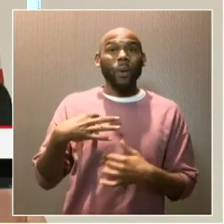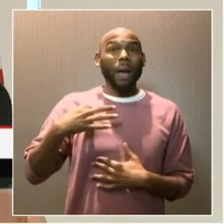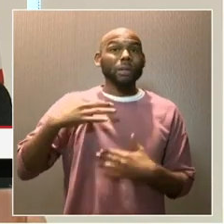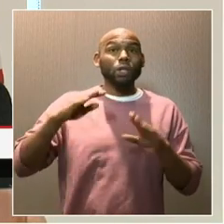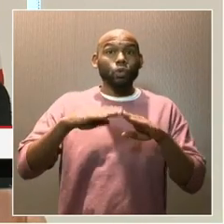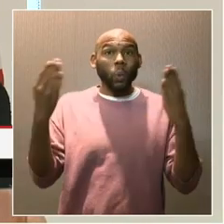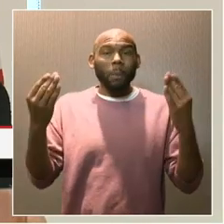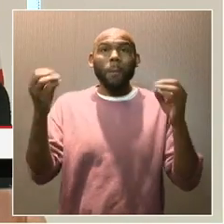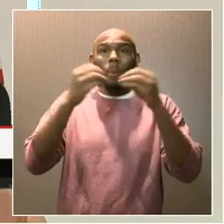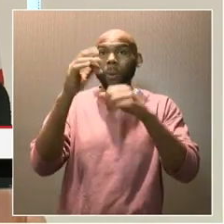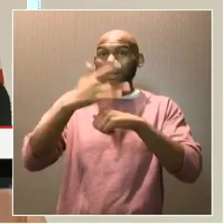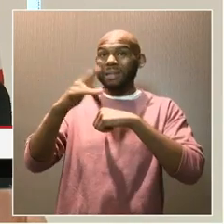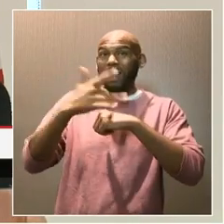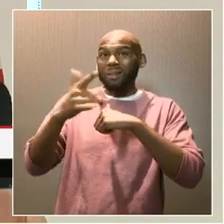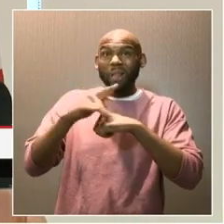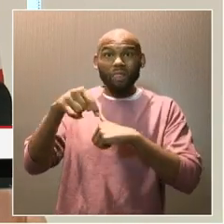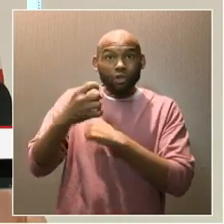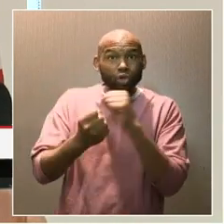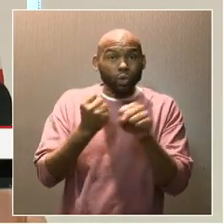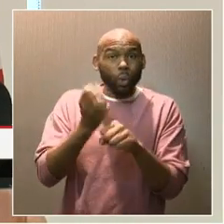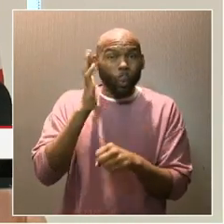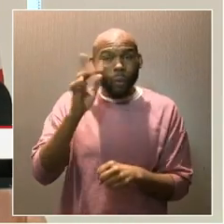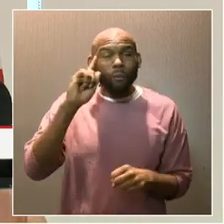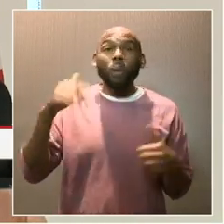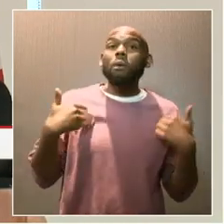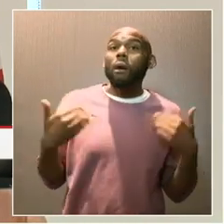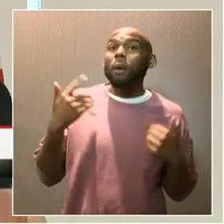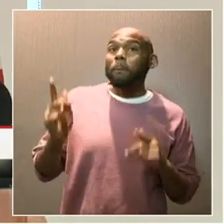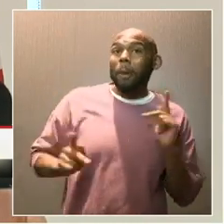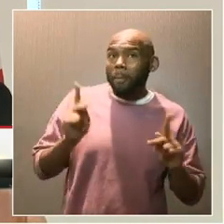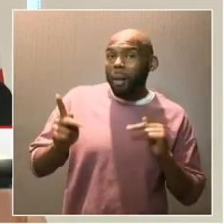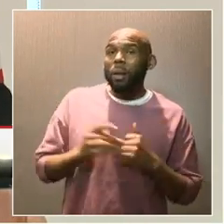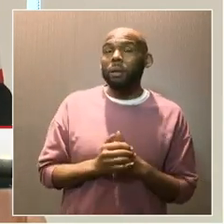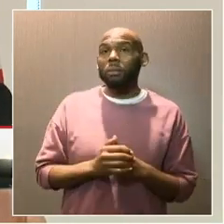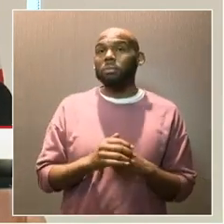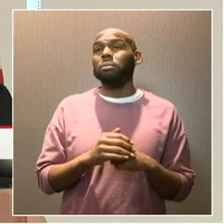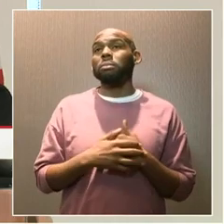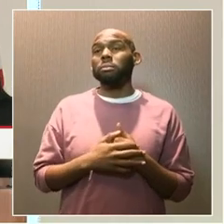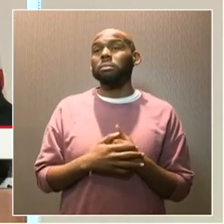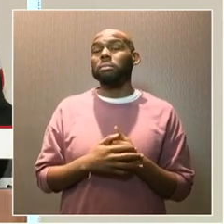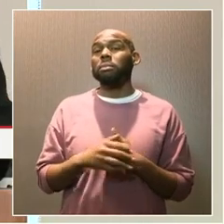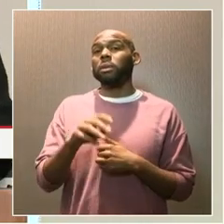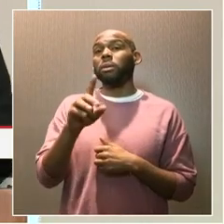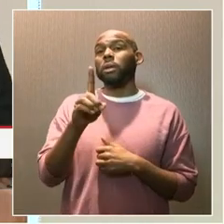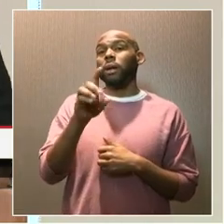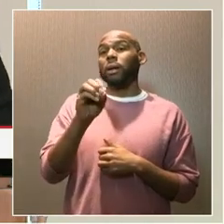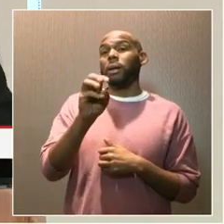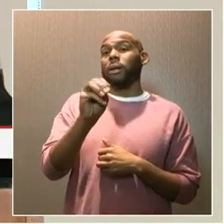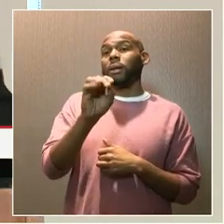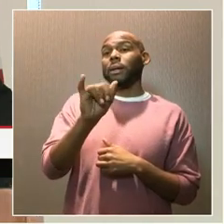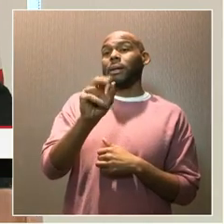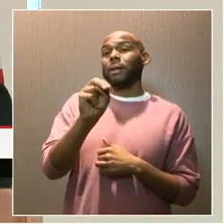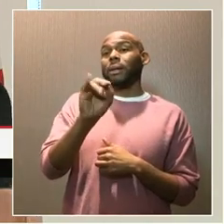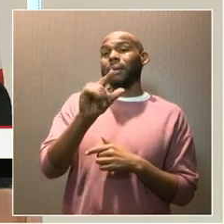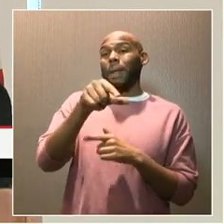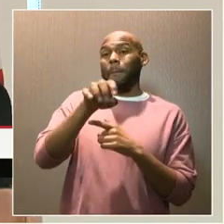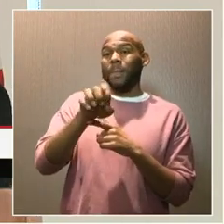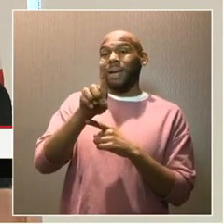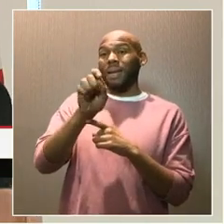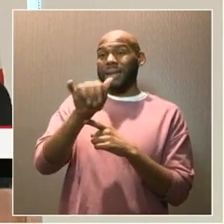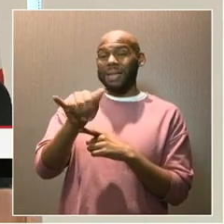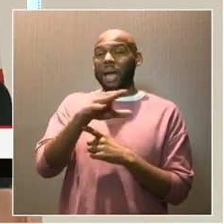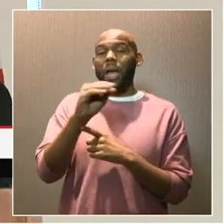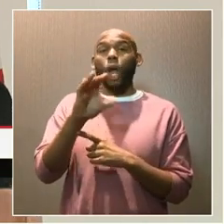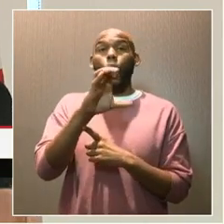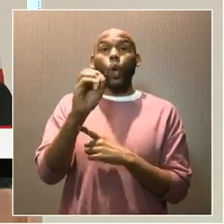will have more slots available this year for young people. But Ms. Dominique Day and our co-youth mayor are